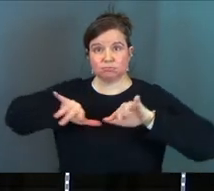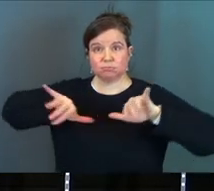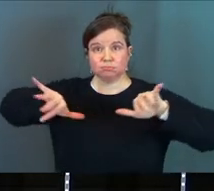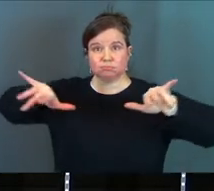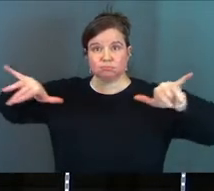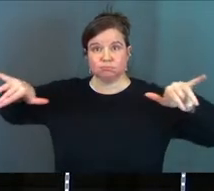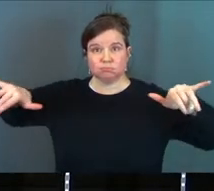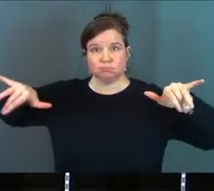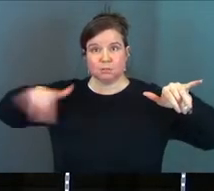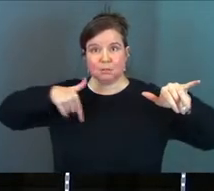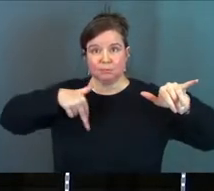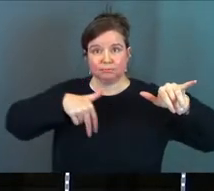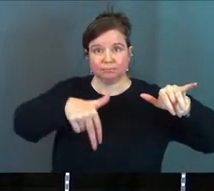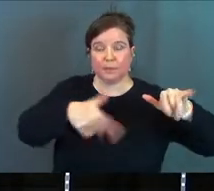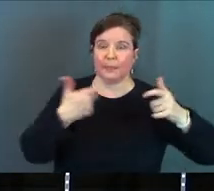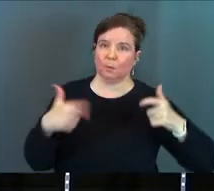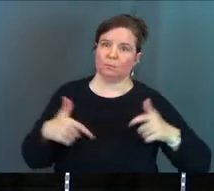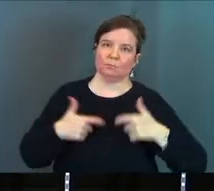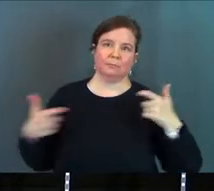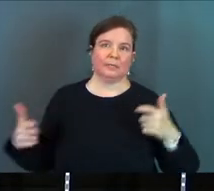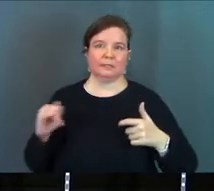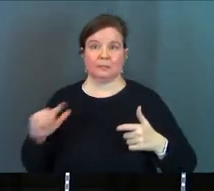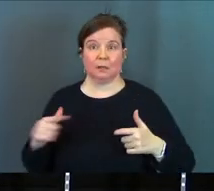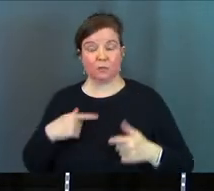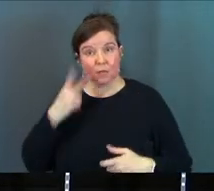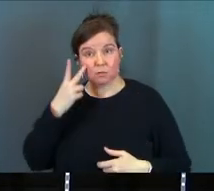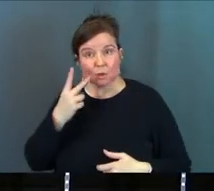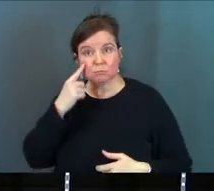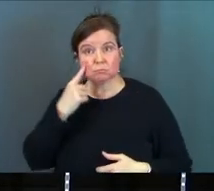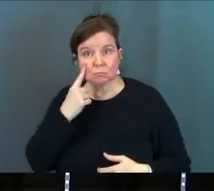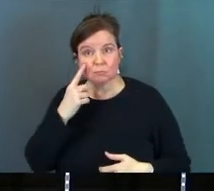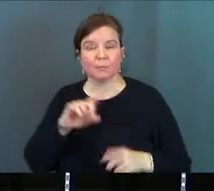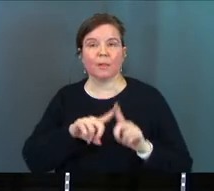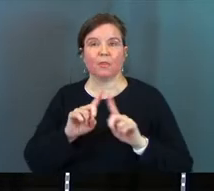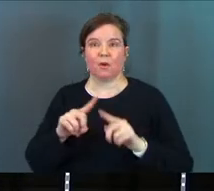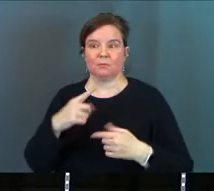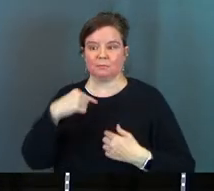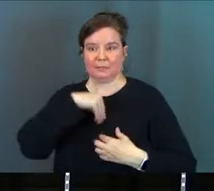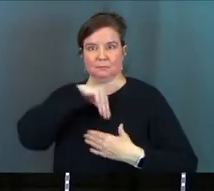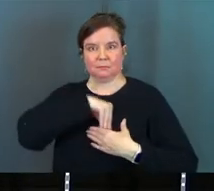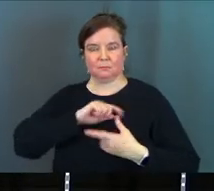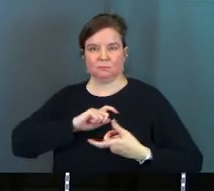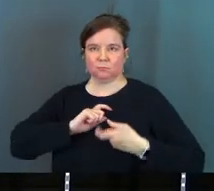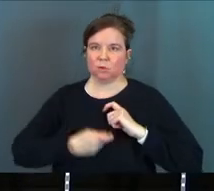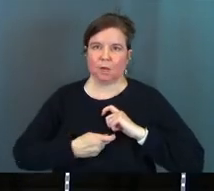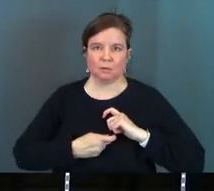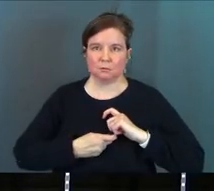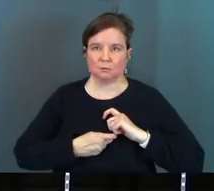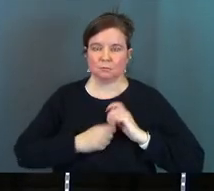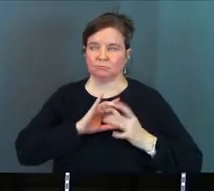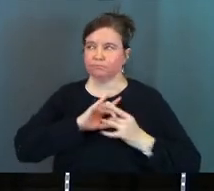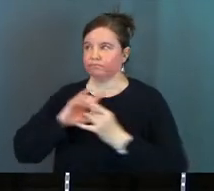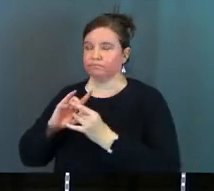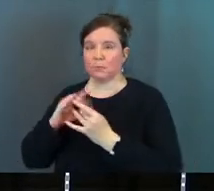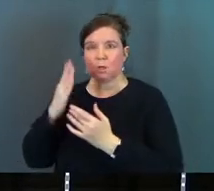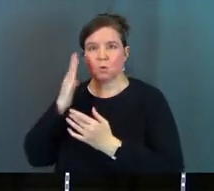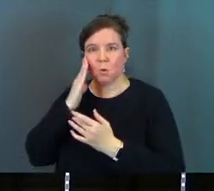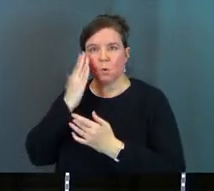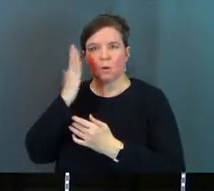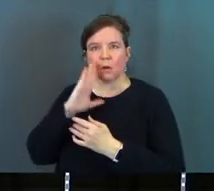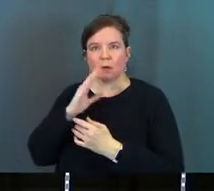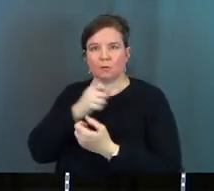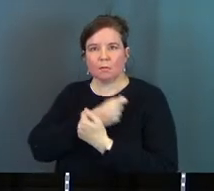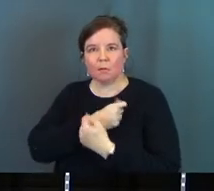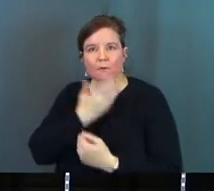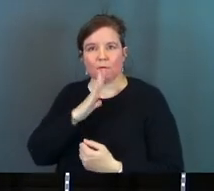was a big deal to them. And not only had they seen the miracle, but they'd been changed by it. Like they got to know God, got to love